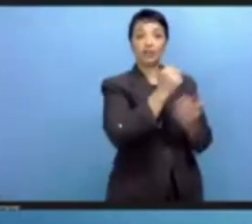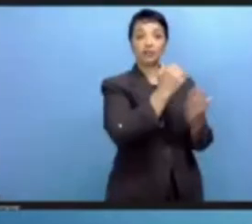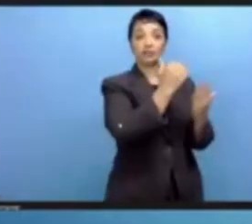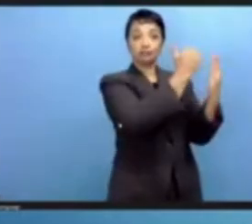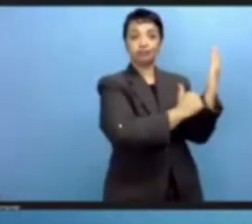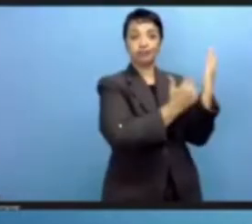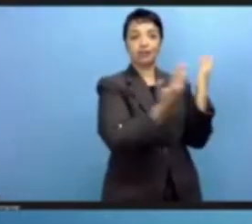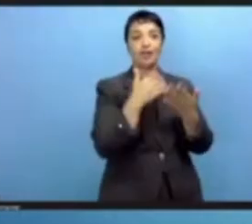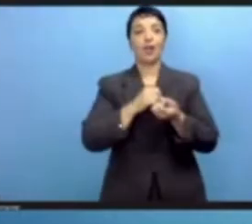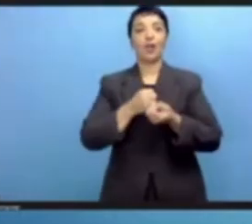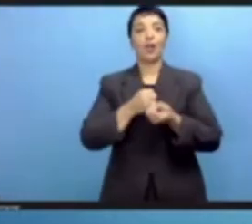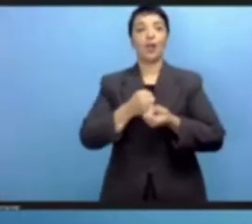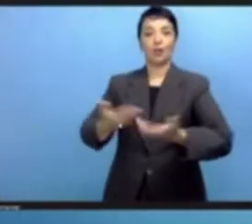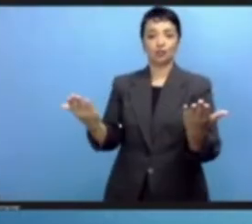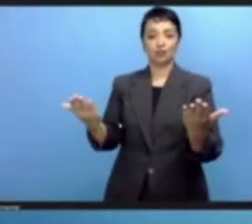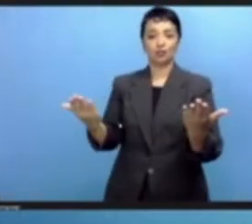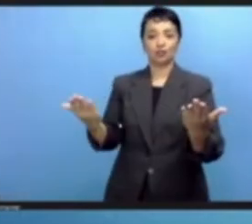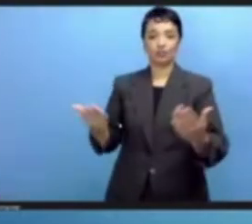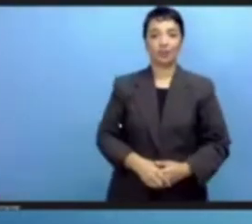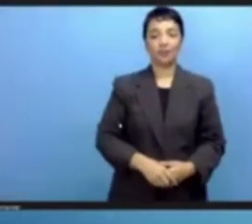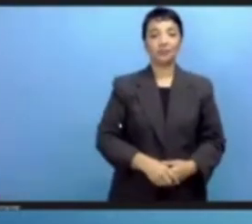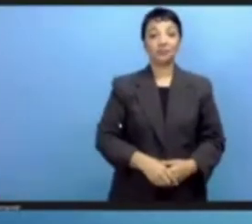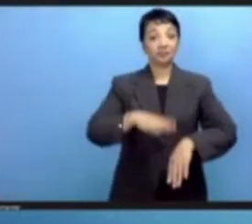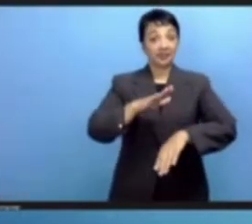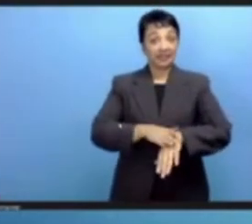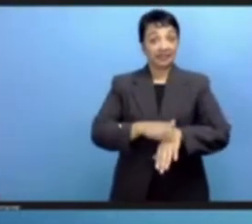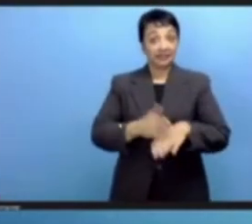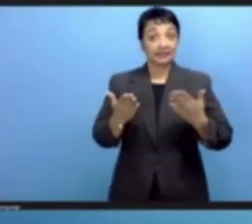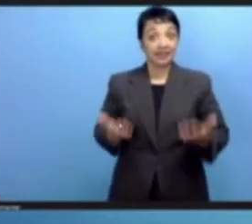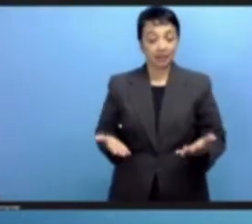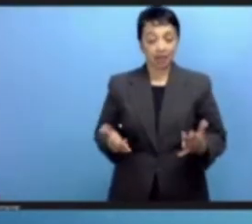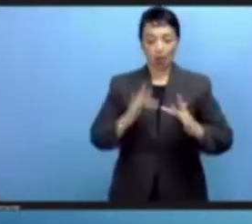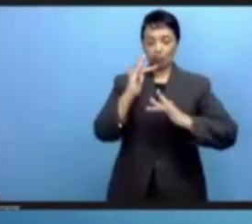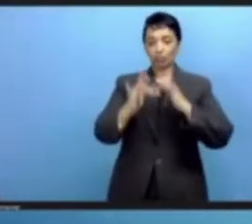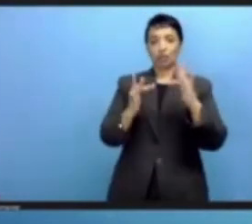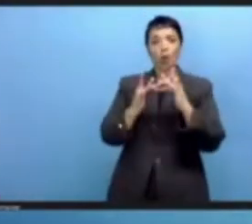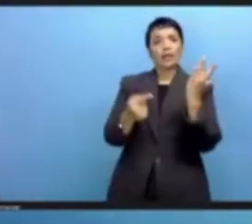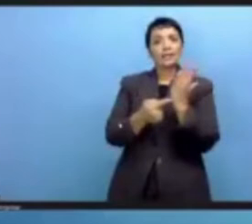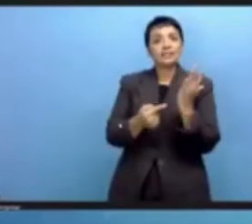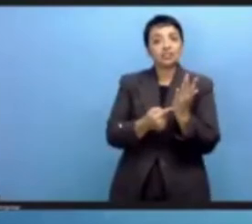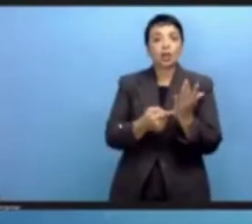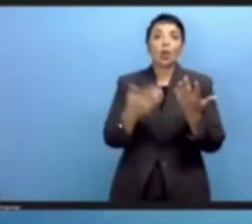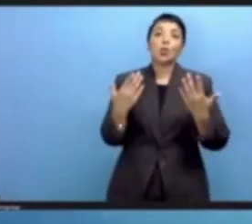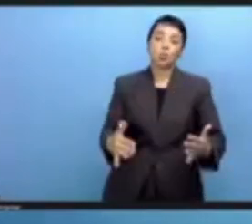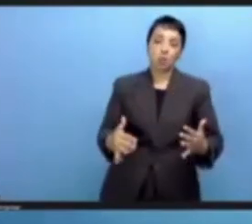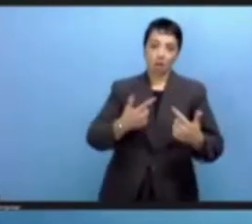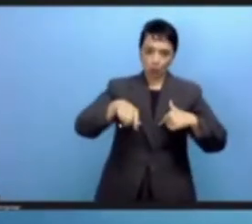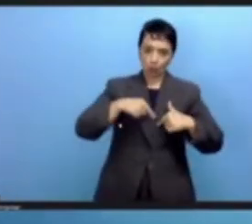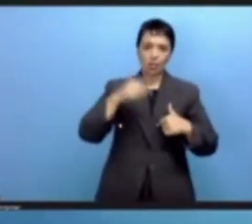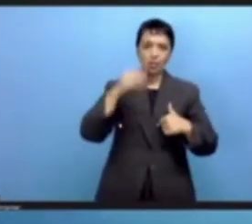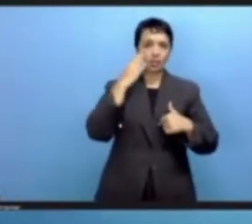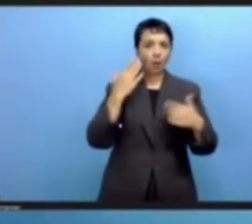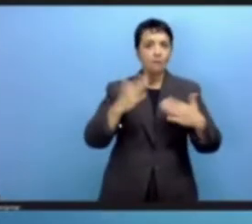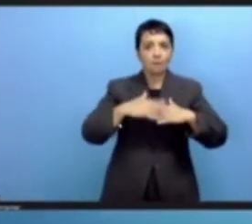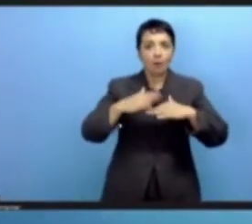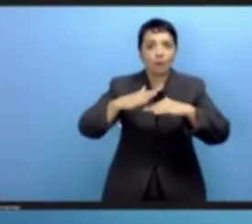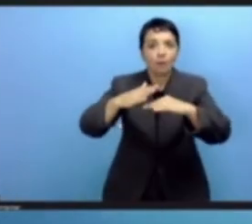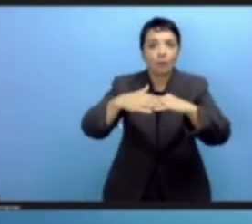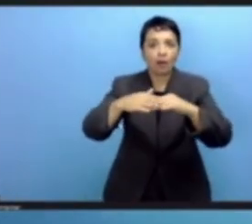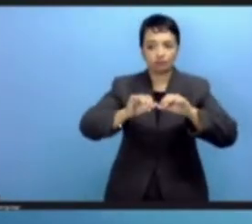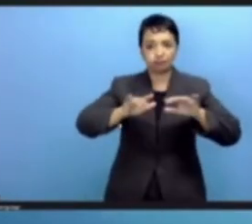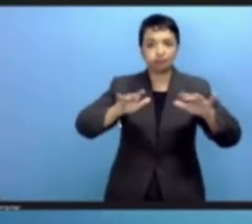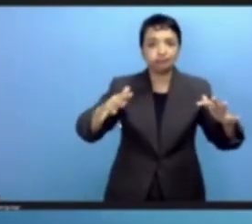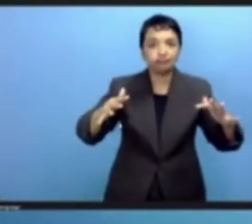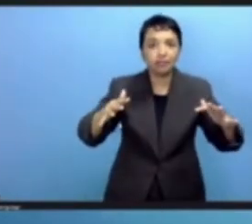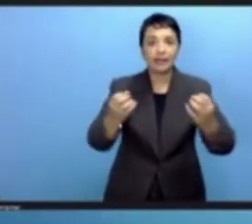We live in an era where digital platforms are becoming dominant. We know in many countries, the youth